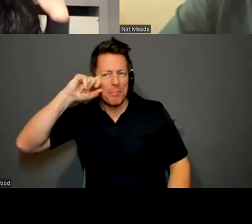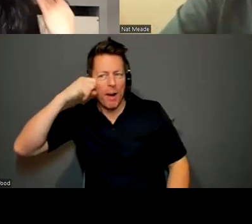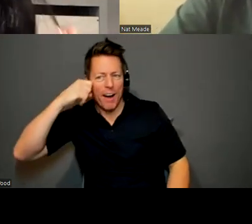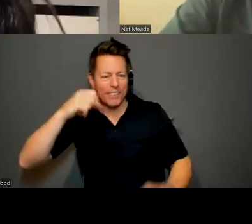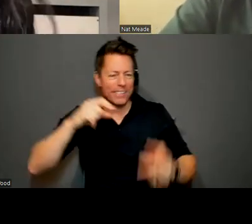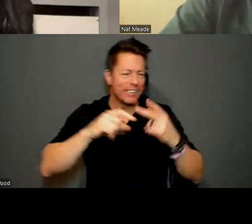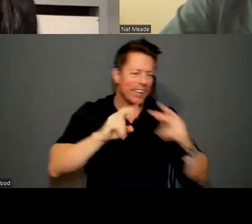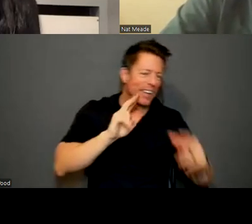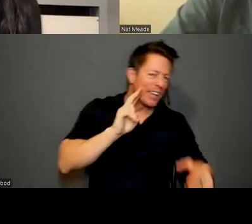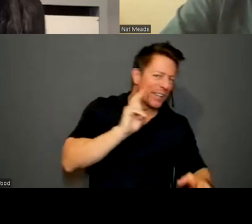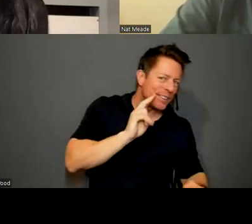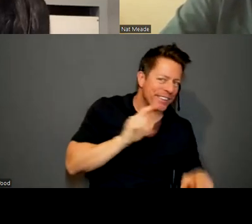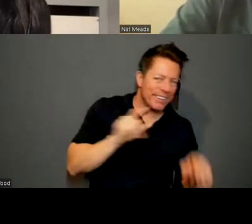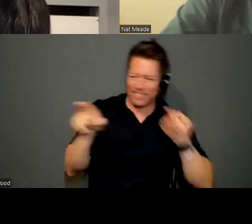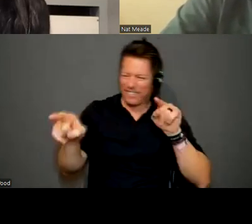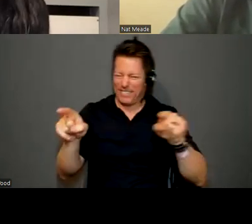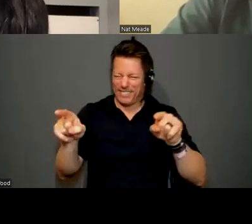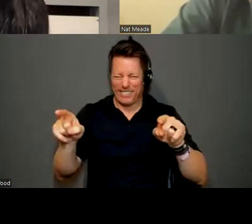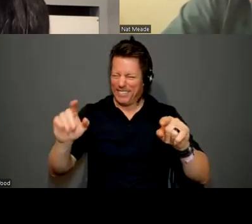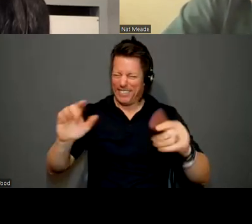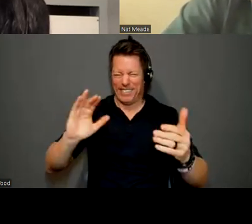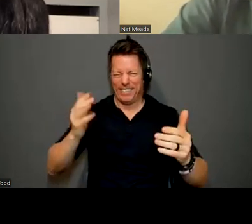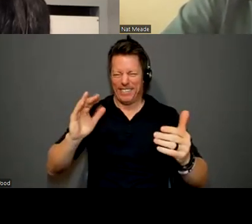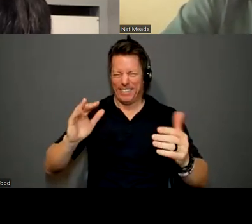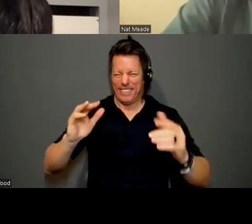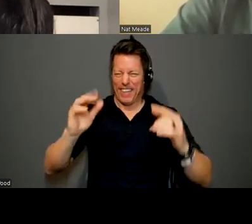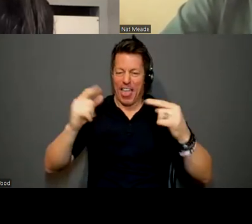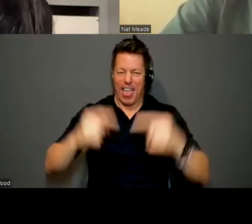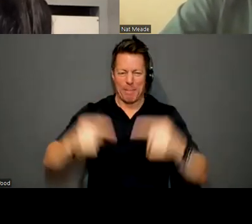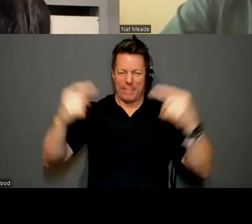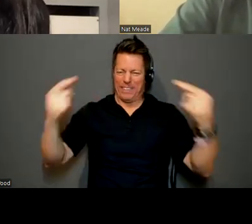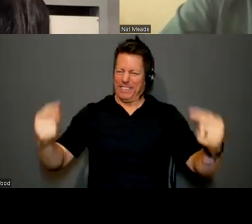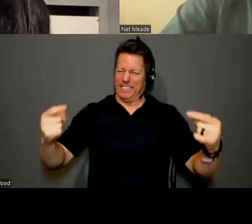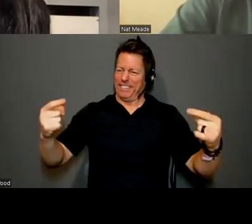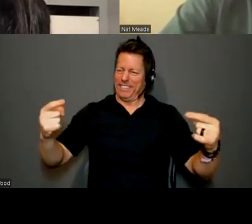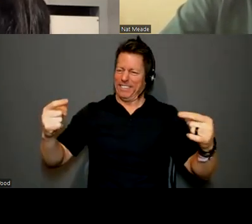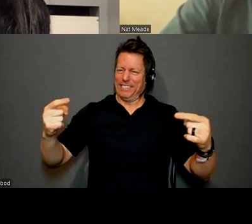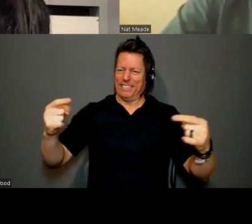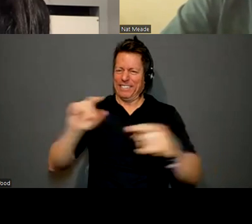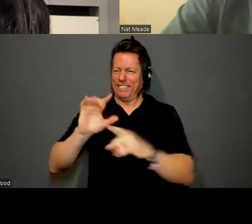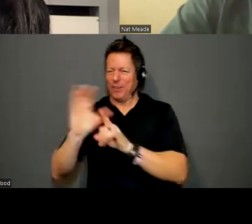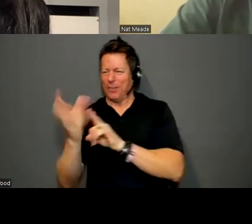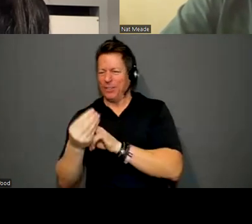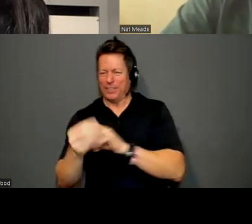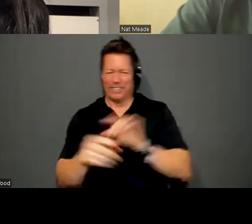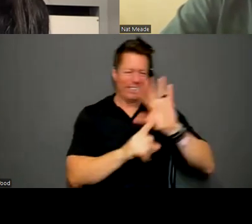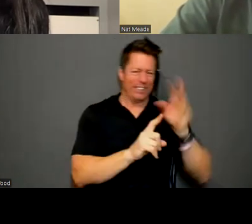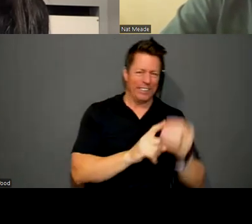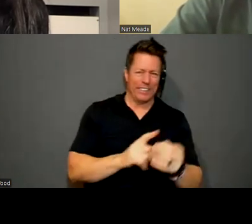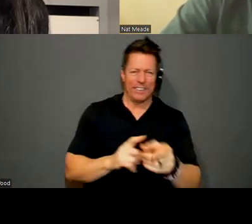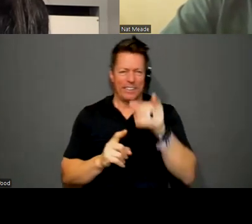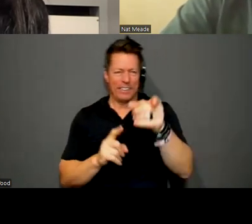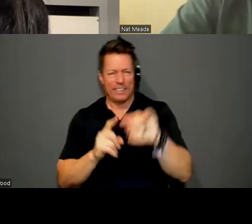but it seems like opposite sides of the planet, at least in this country. And then you went to Micah and then New Haven and